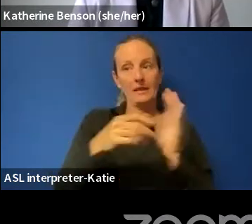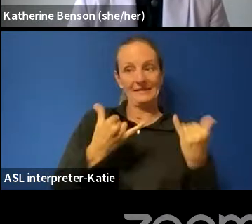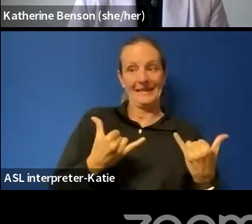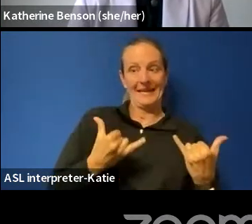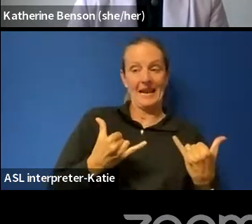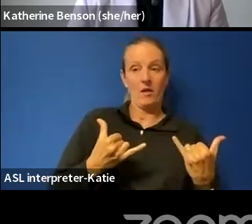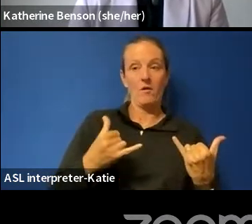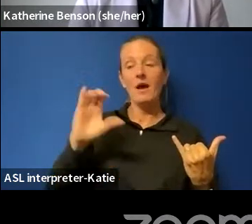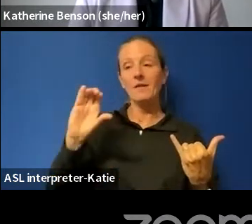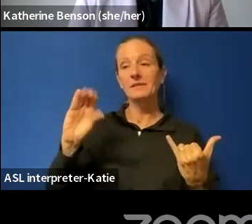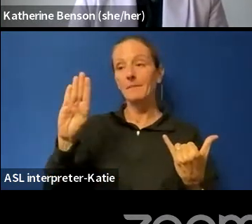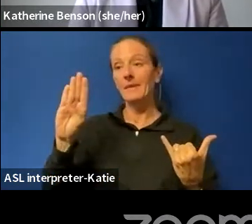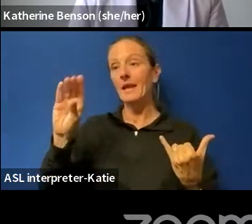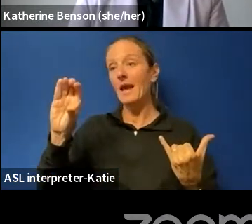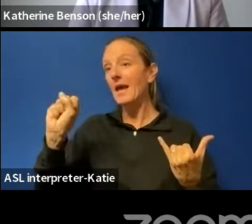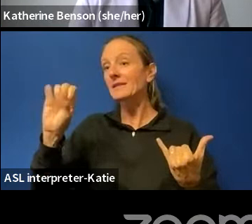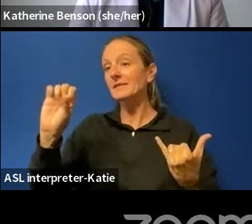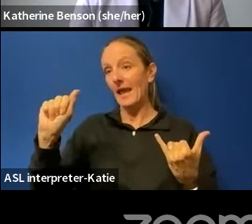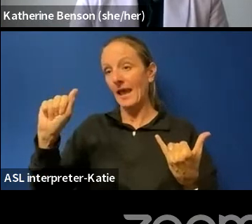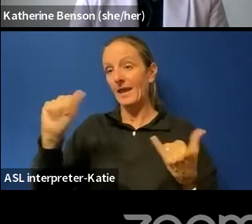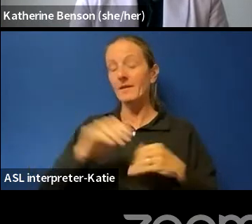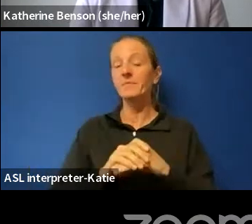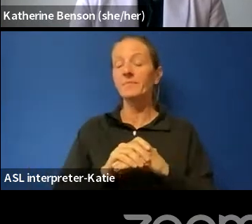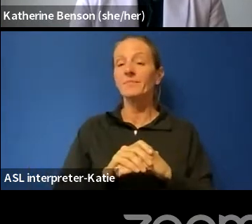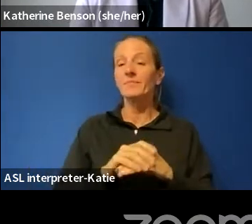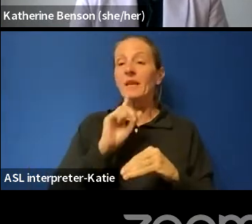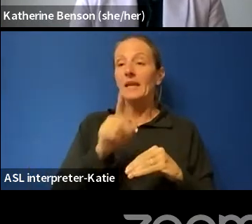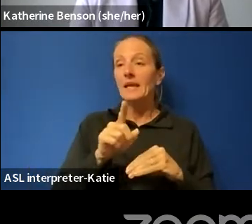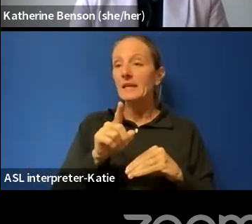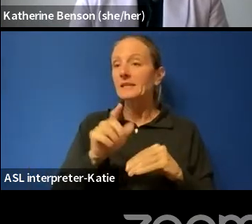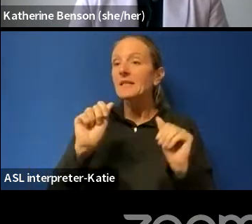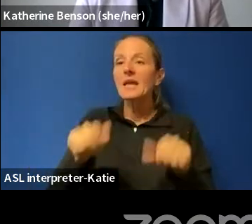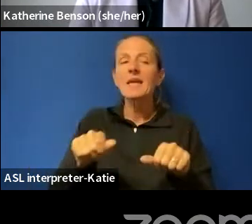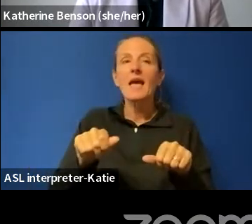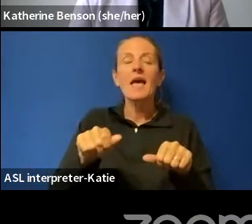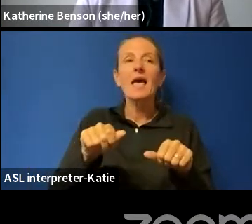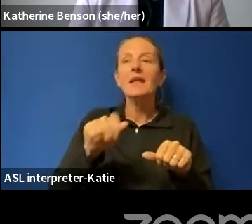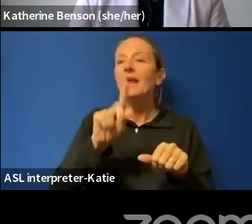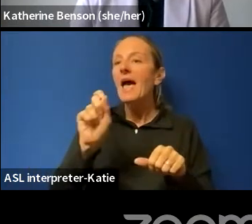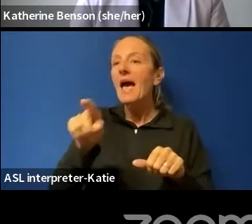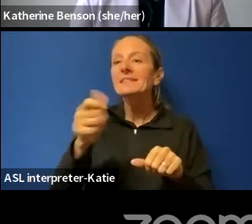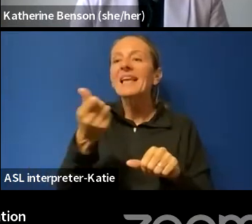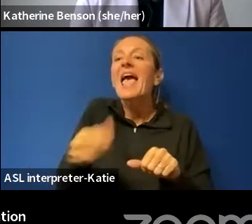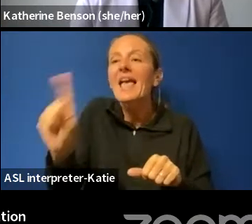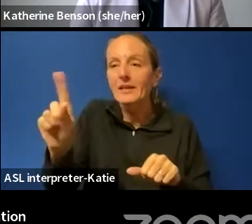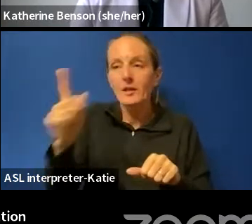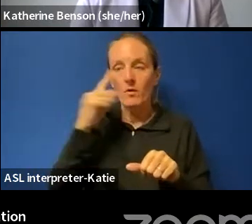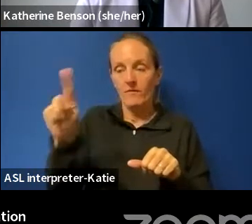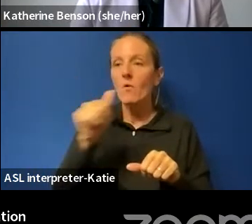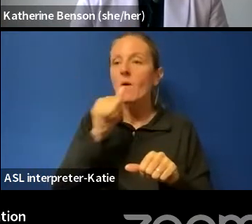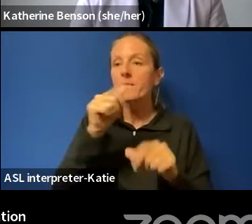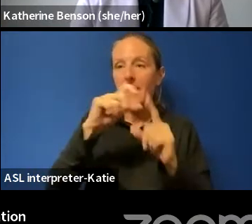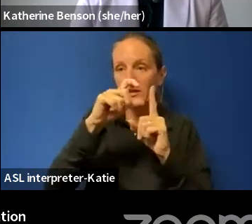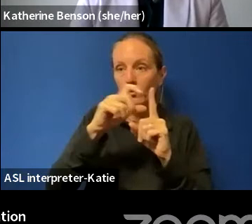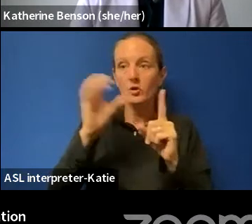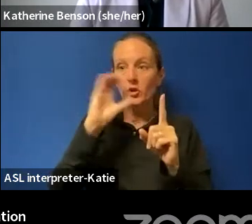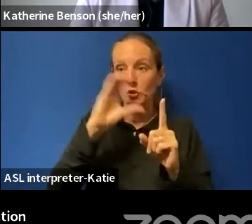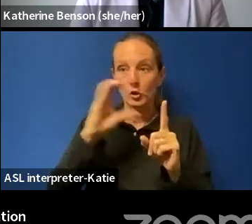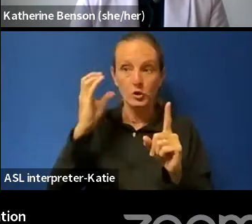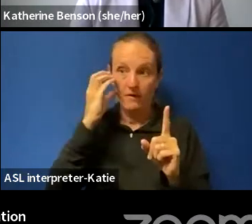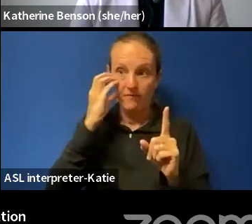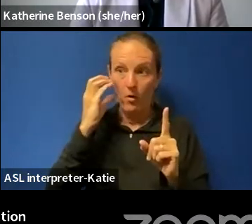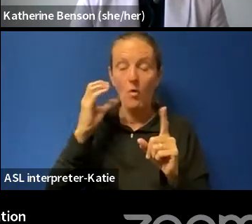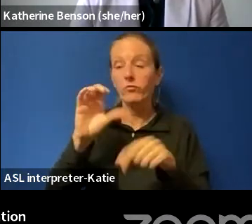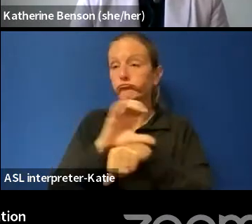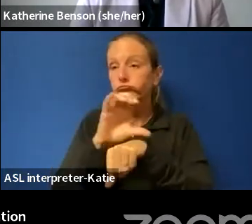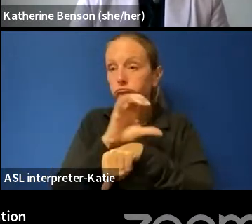CBSA is that they can ask anybody for their passwords to search their digital devices. And if